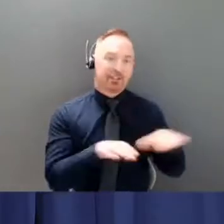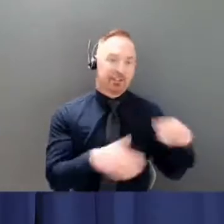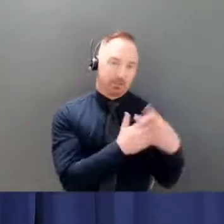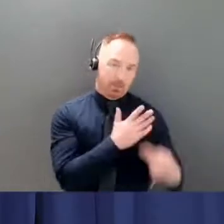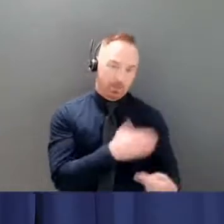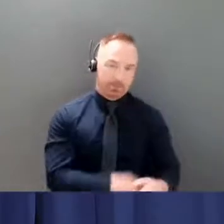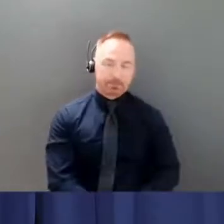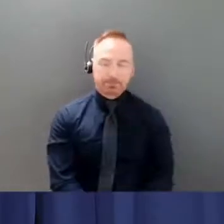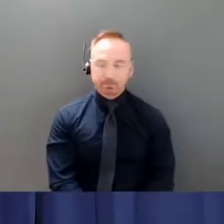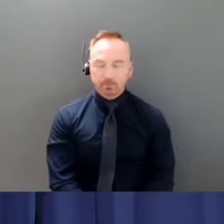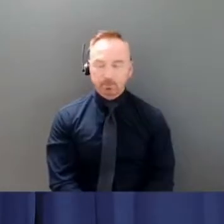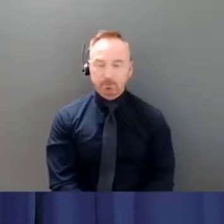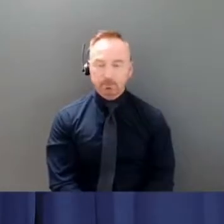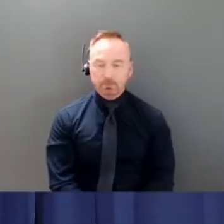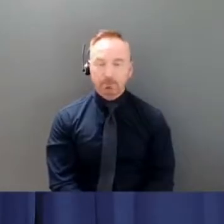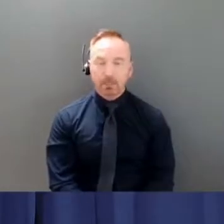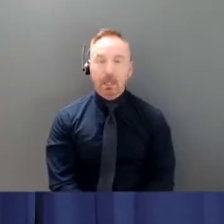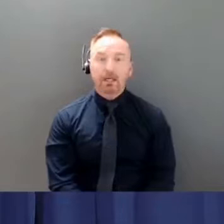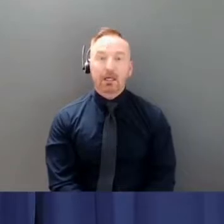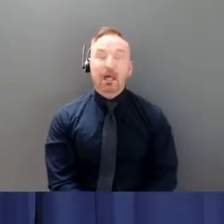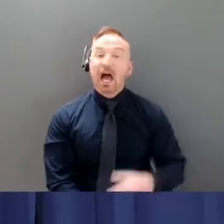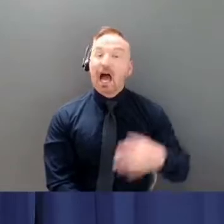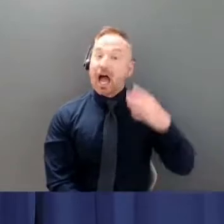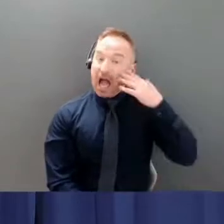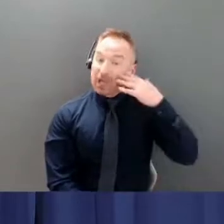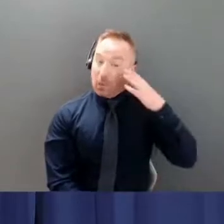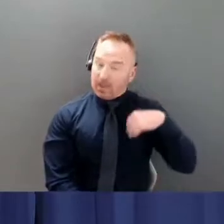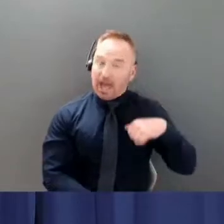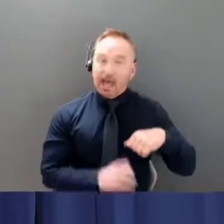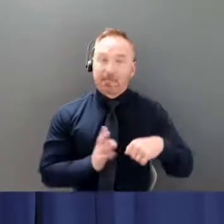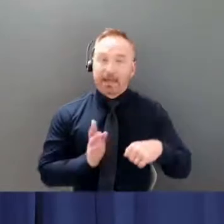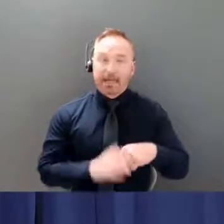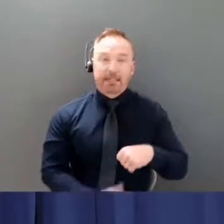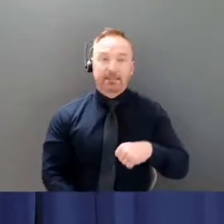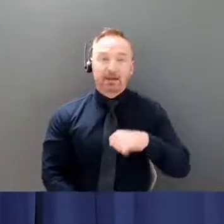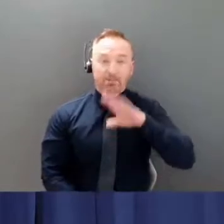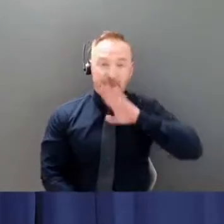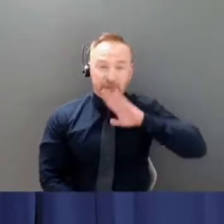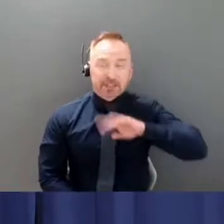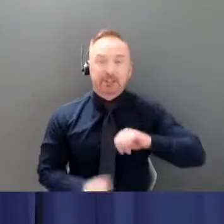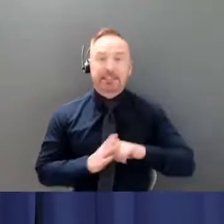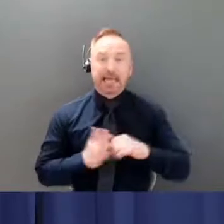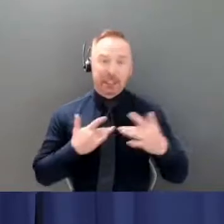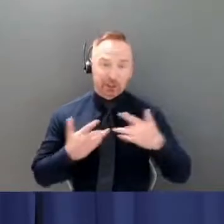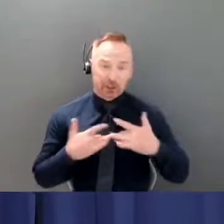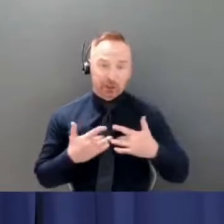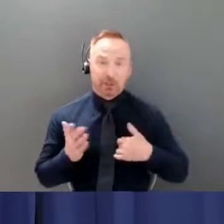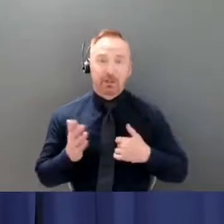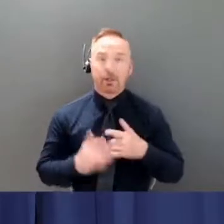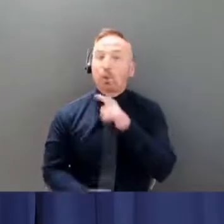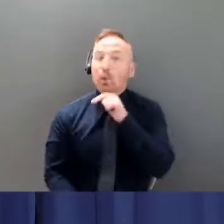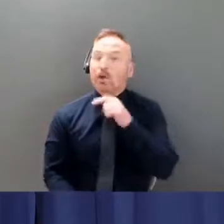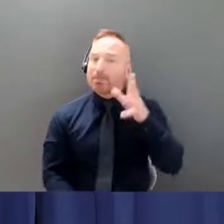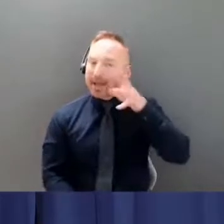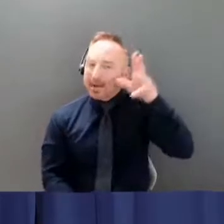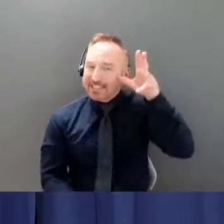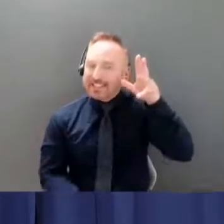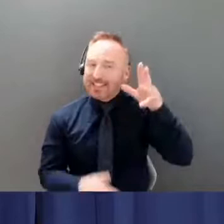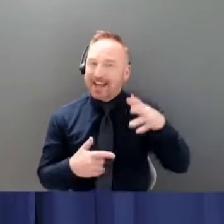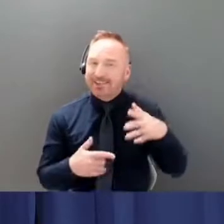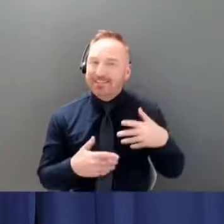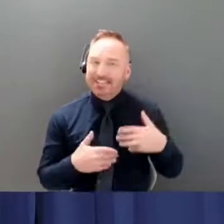I know there's been much frustration and concern felt by the parents of little ones. I've been in some of those conversations